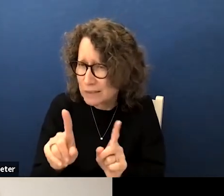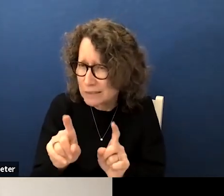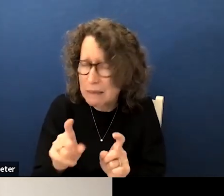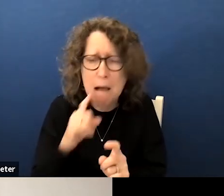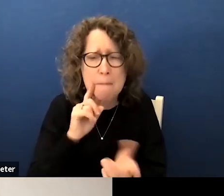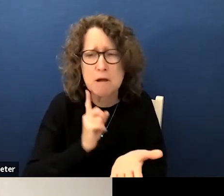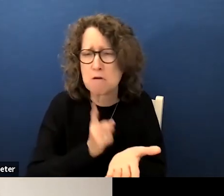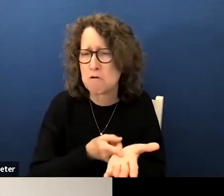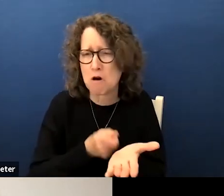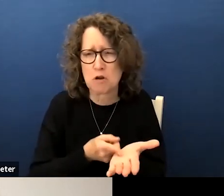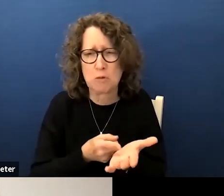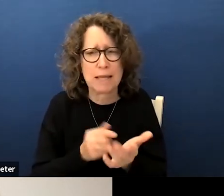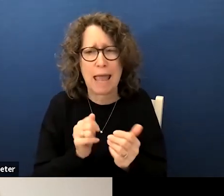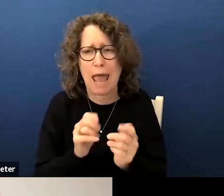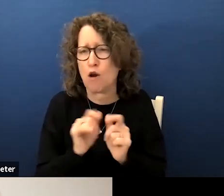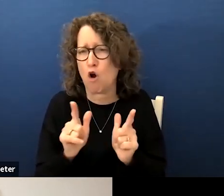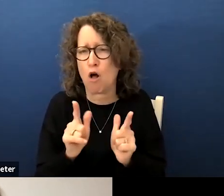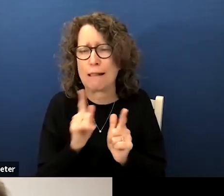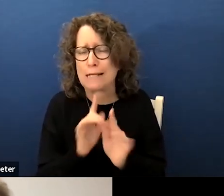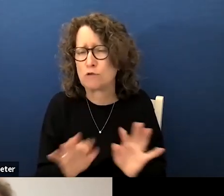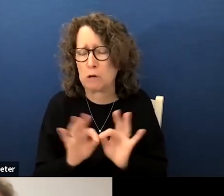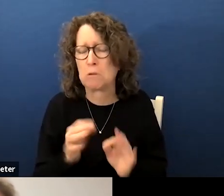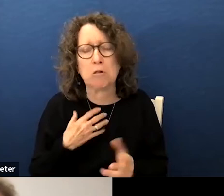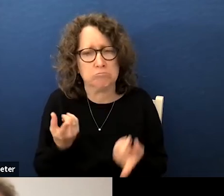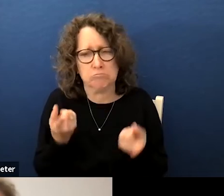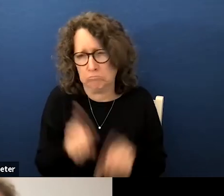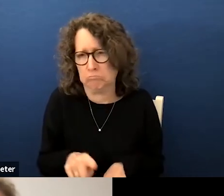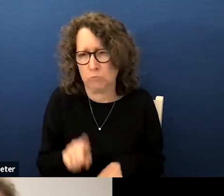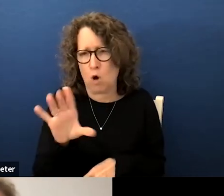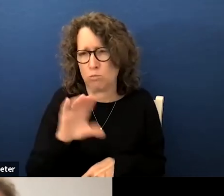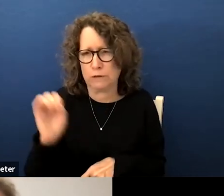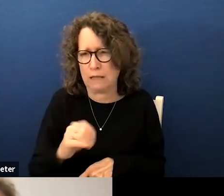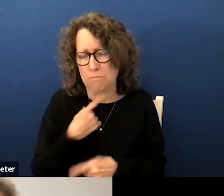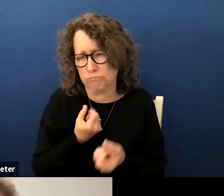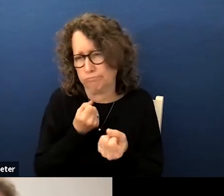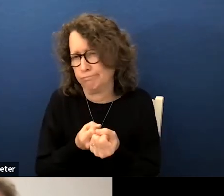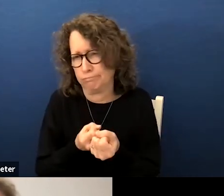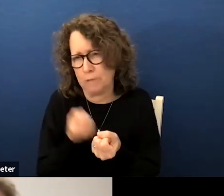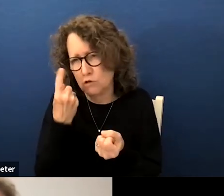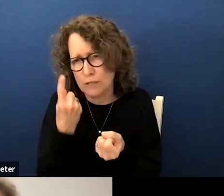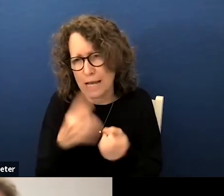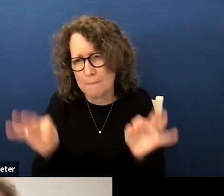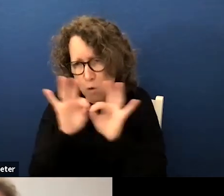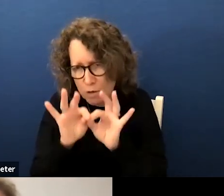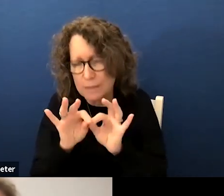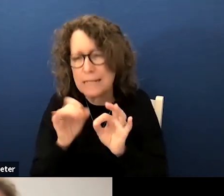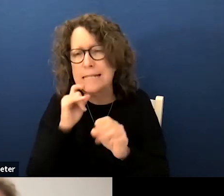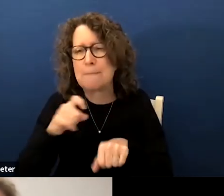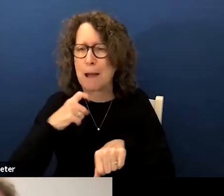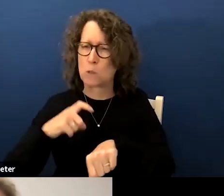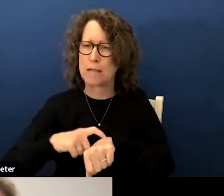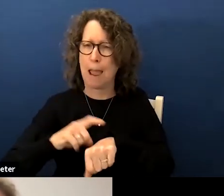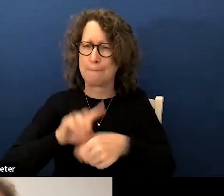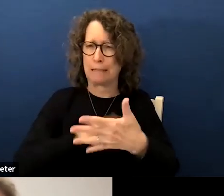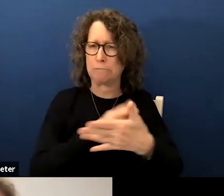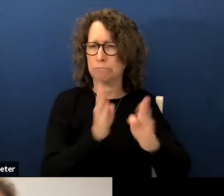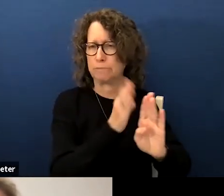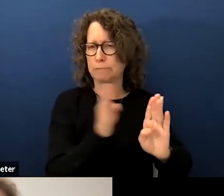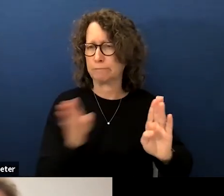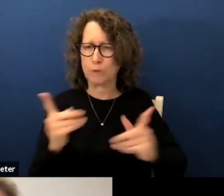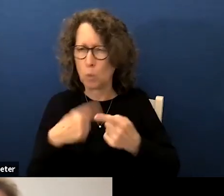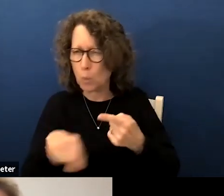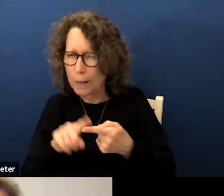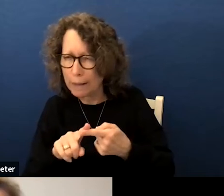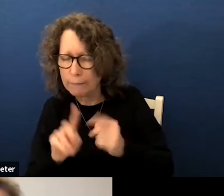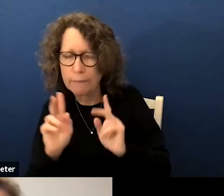arguing at all how critical is because i know it been part of it understand it so it's about take the time to make sure that